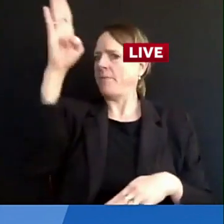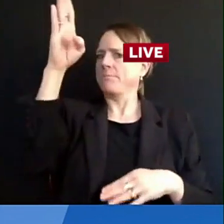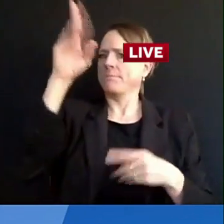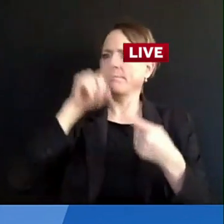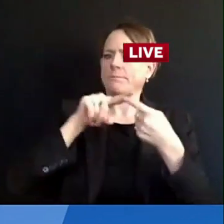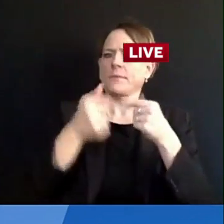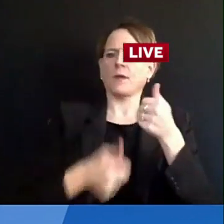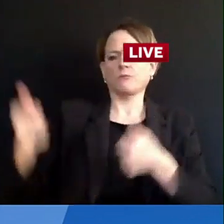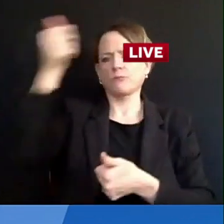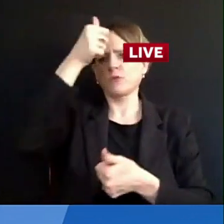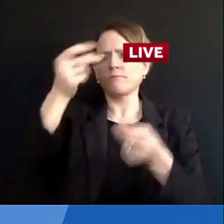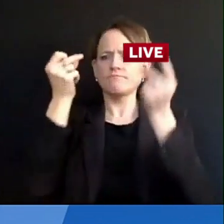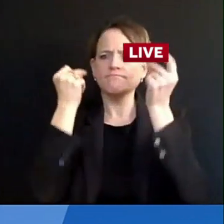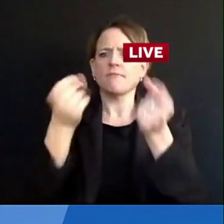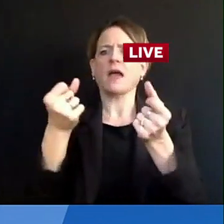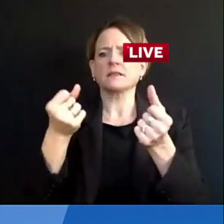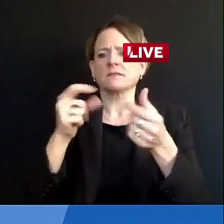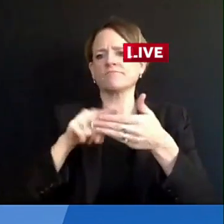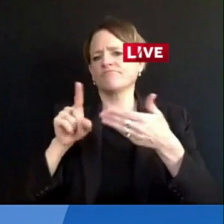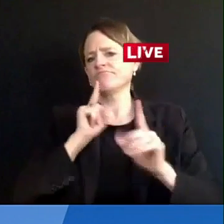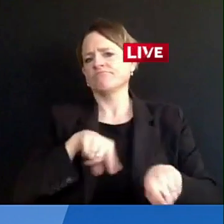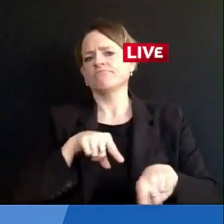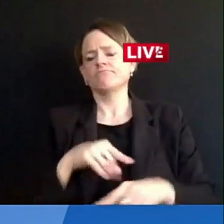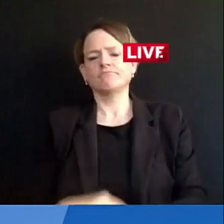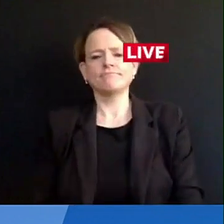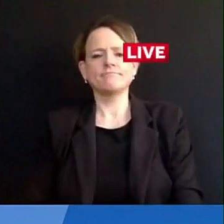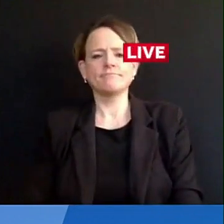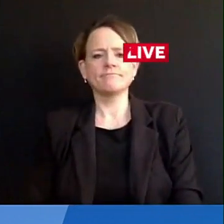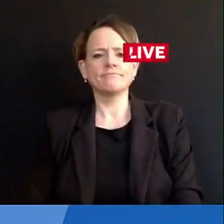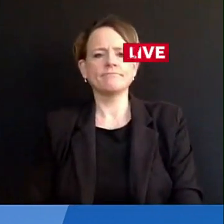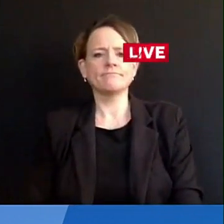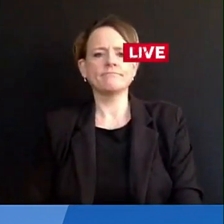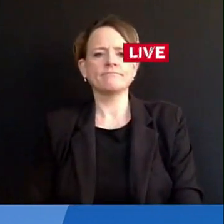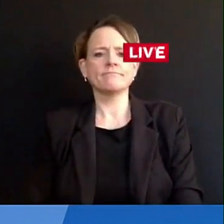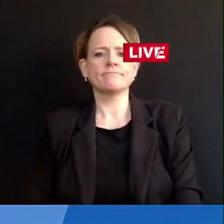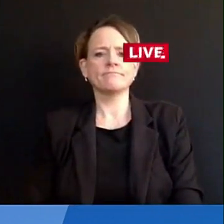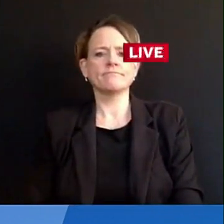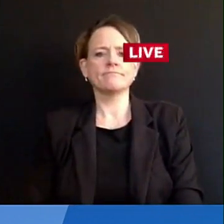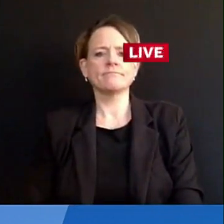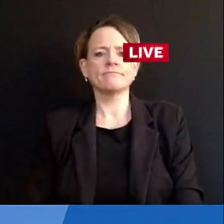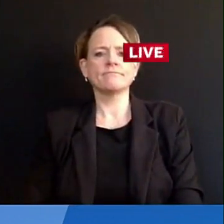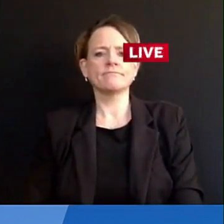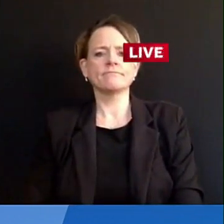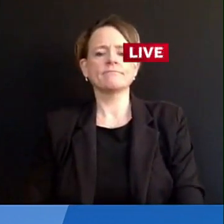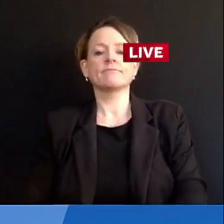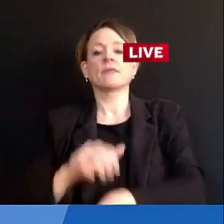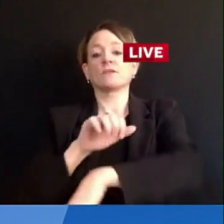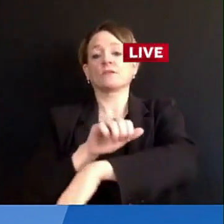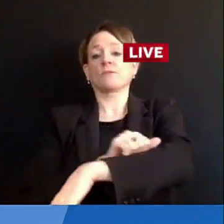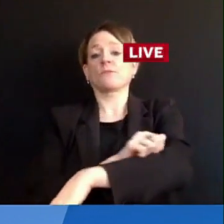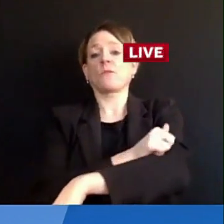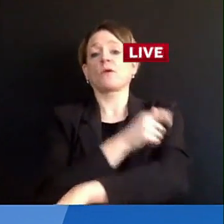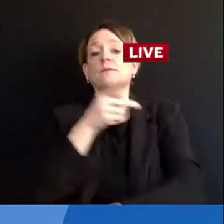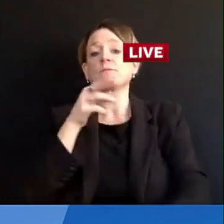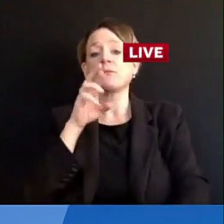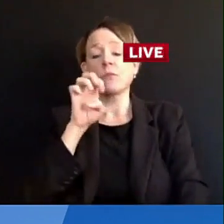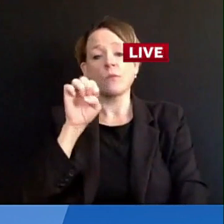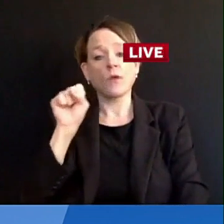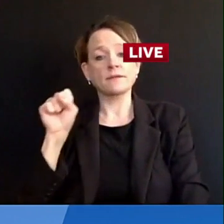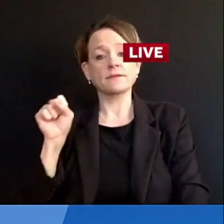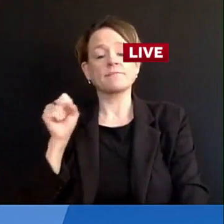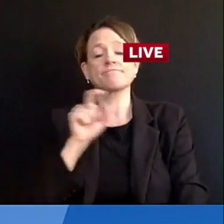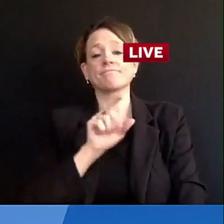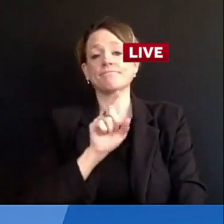Hi. Yeah, thanks for this call. This isn't a very specific question, I suppose, but I'm just wondering whether it has